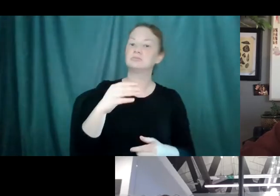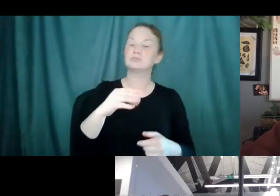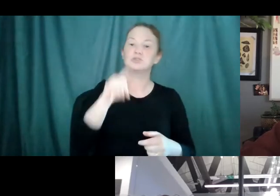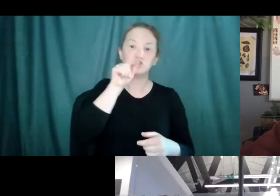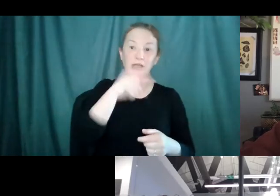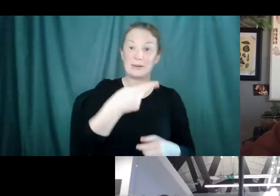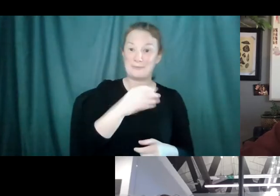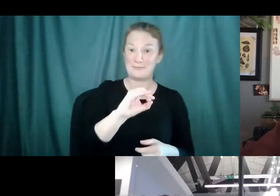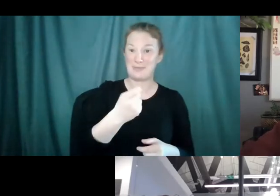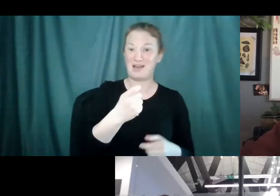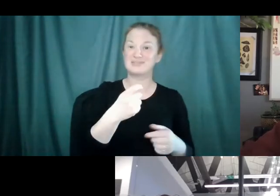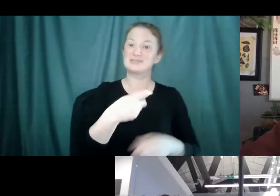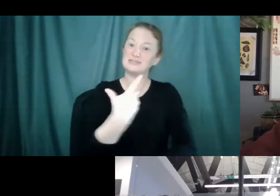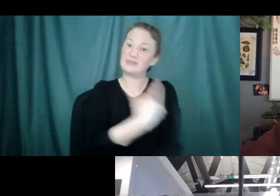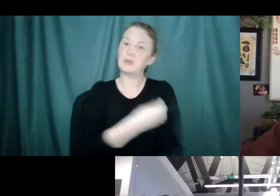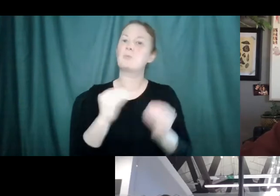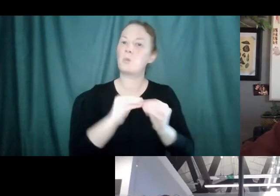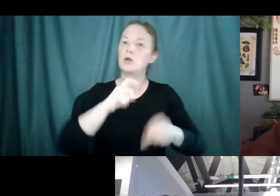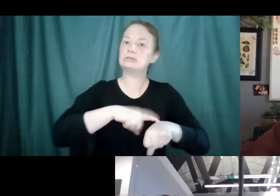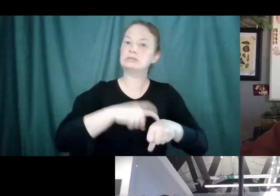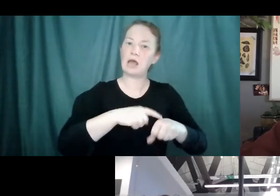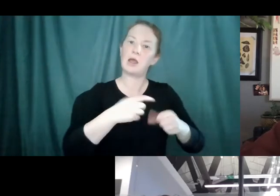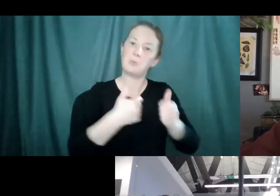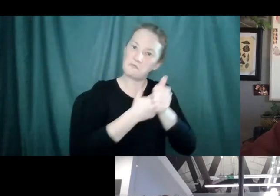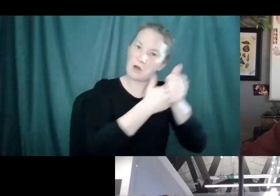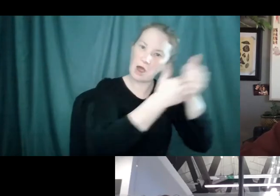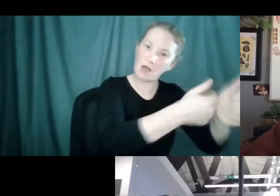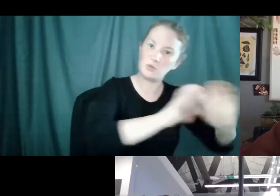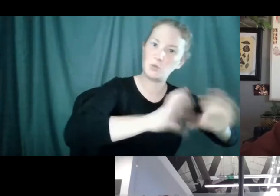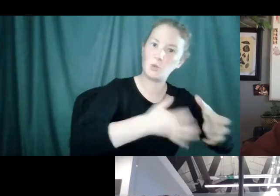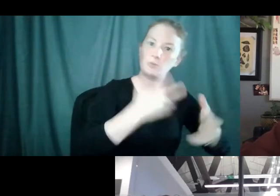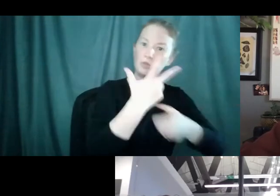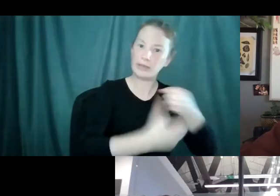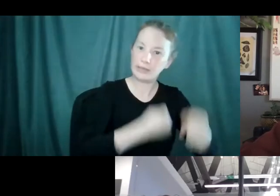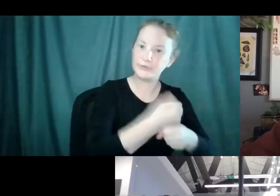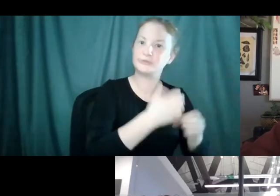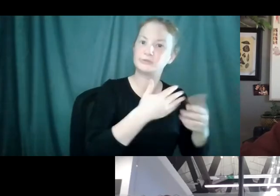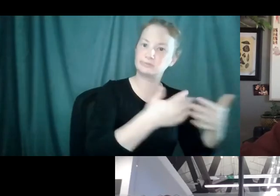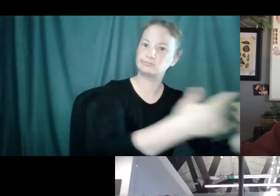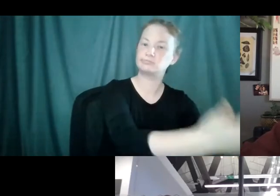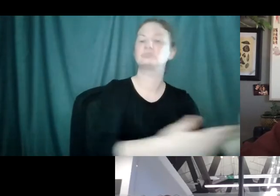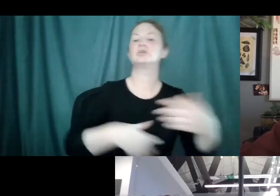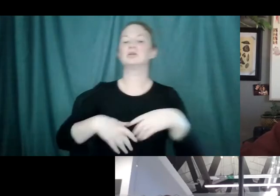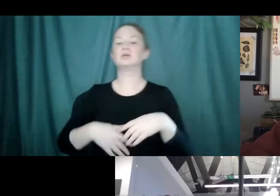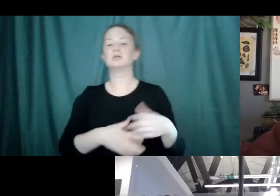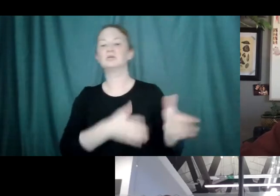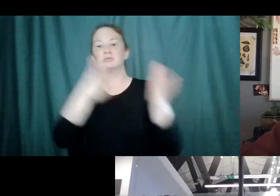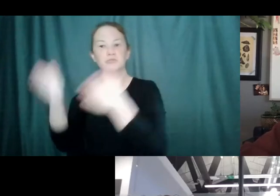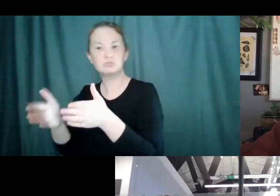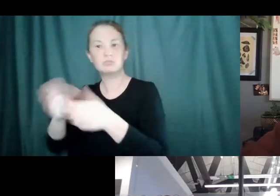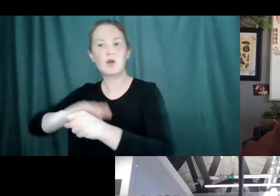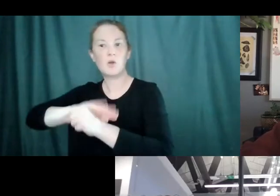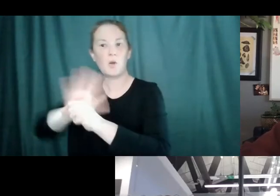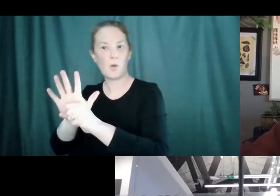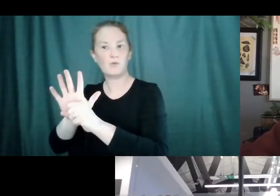than the disease that they were trying to prevent. And now we're in the post-approval marketing phase where we're still